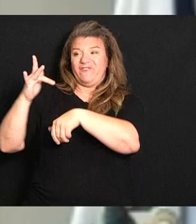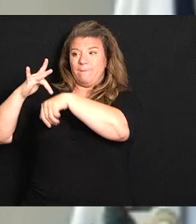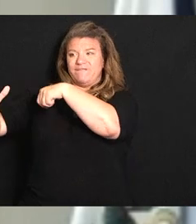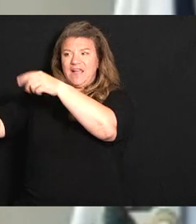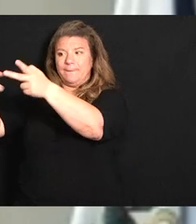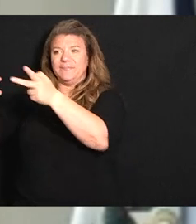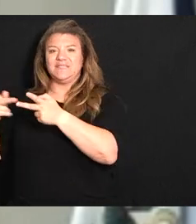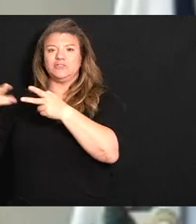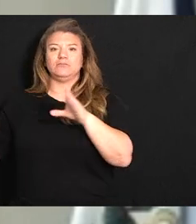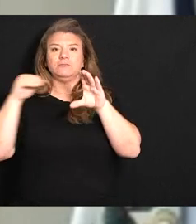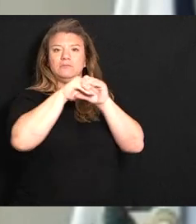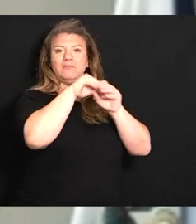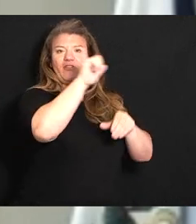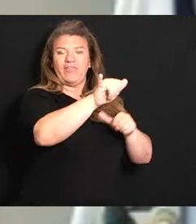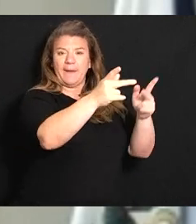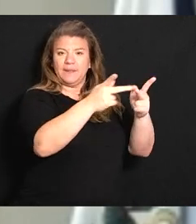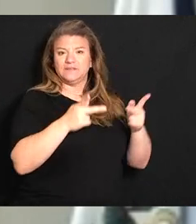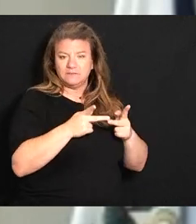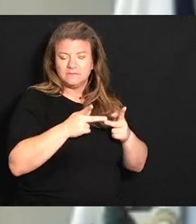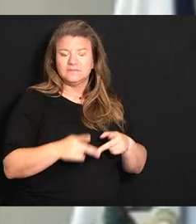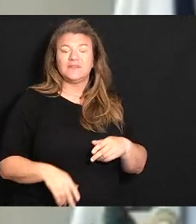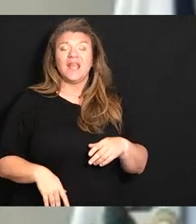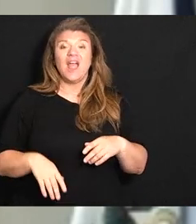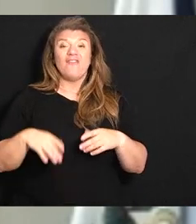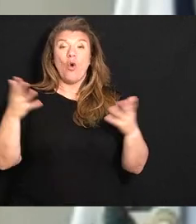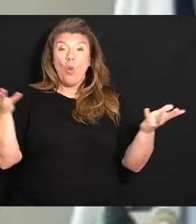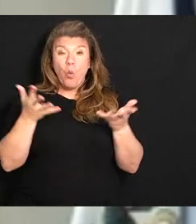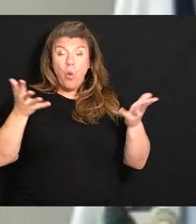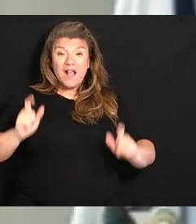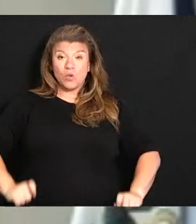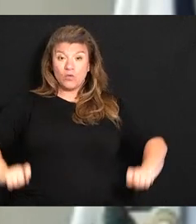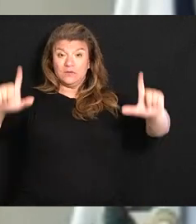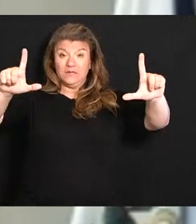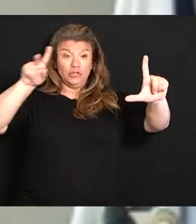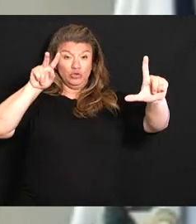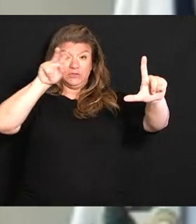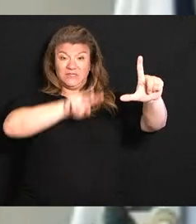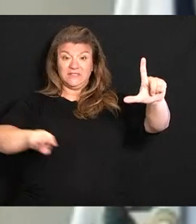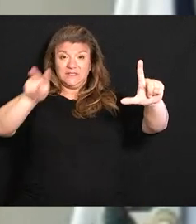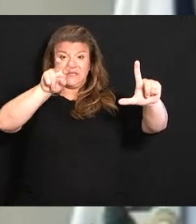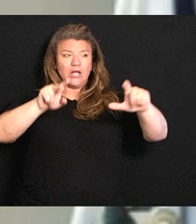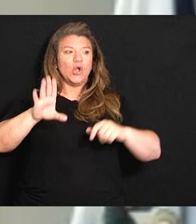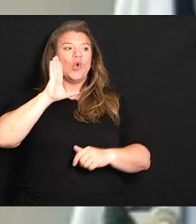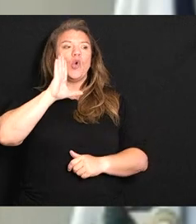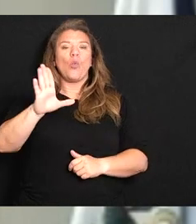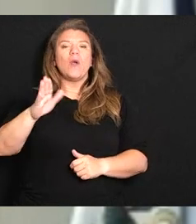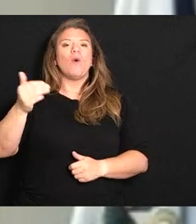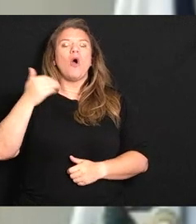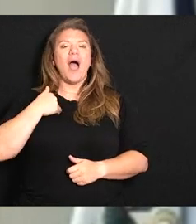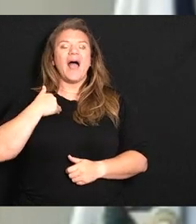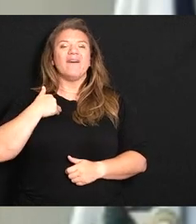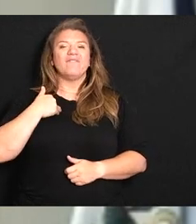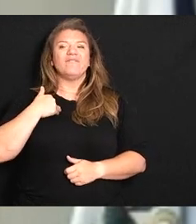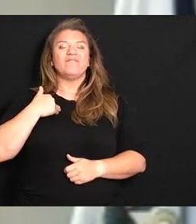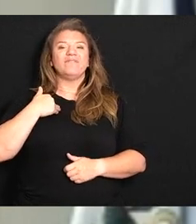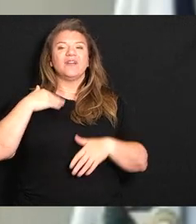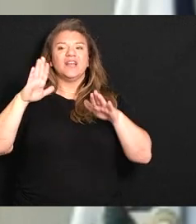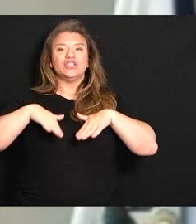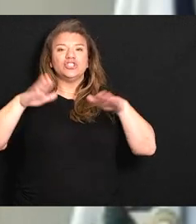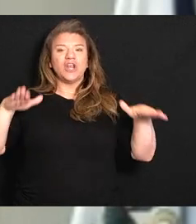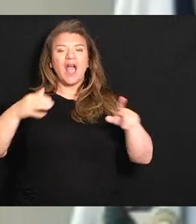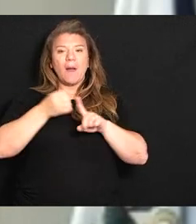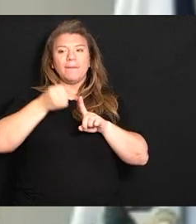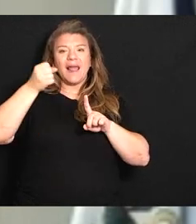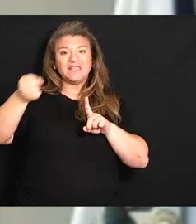thank you for that governor in terms of what's on the dashboard Megan we will have it will have child placements